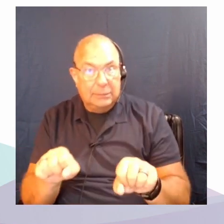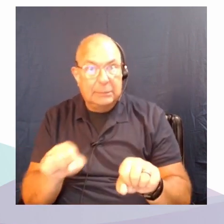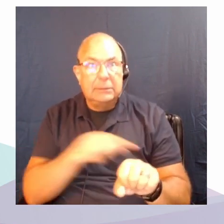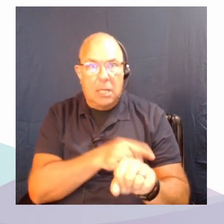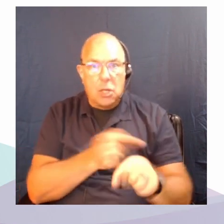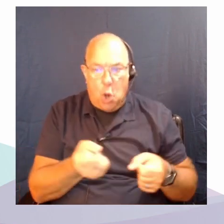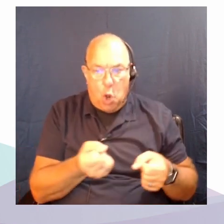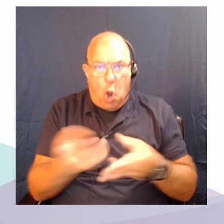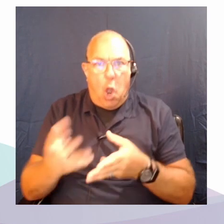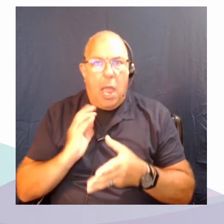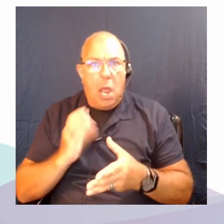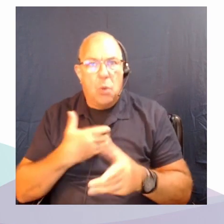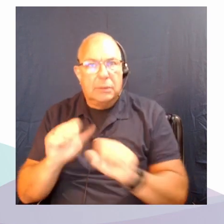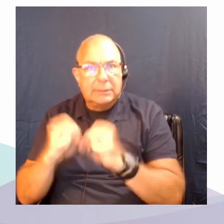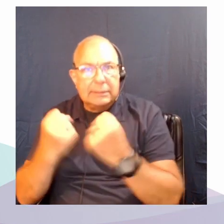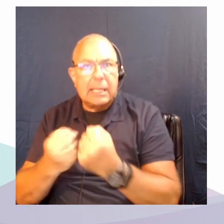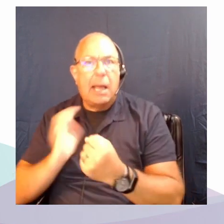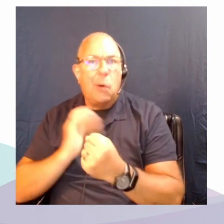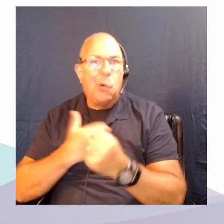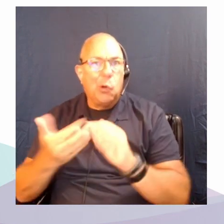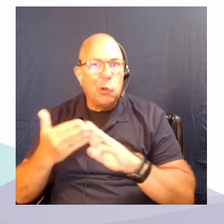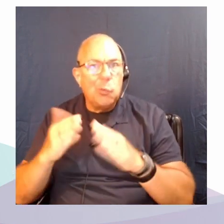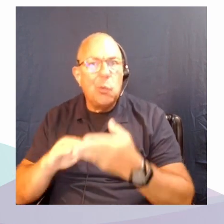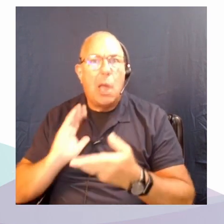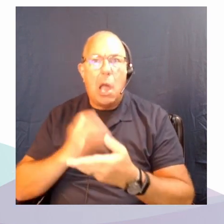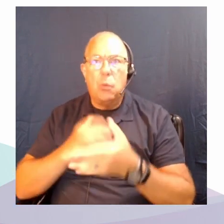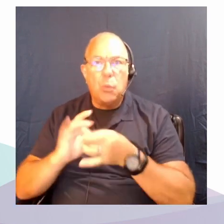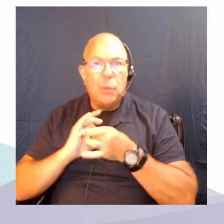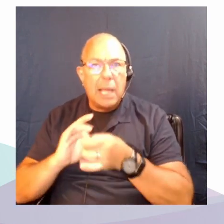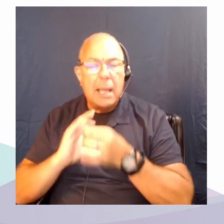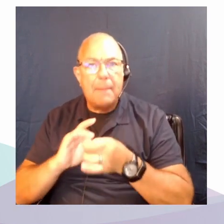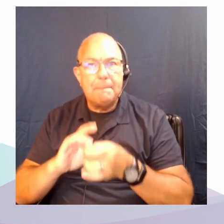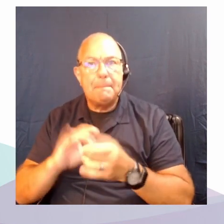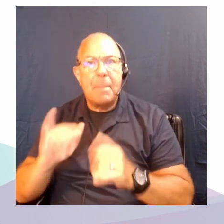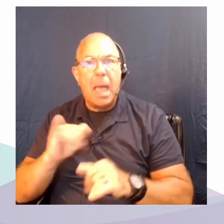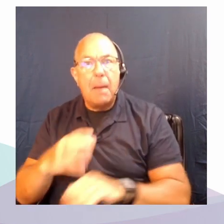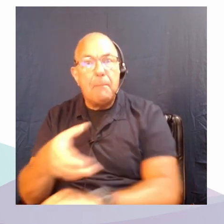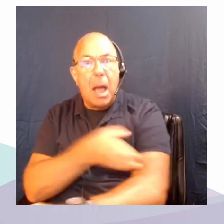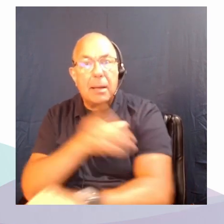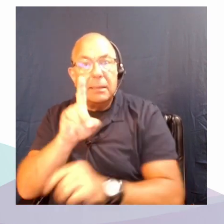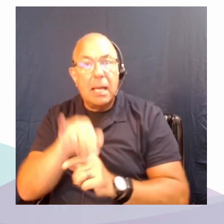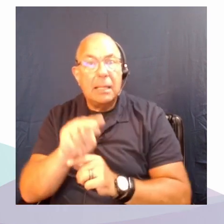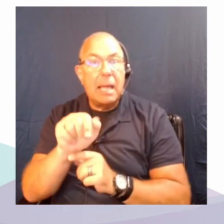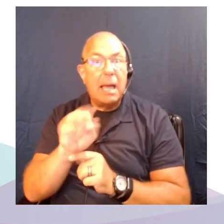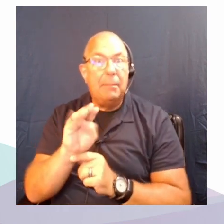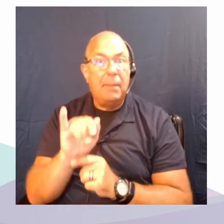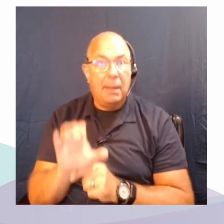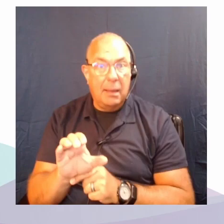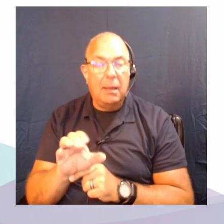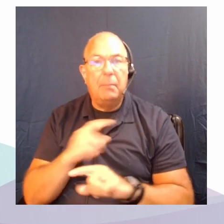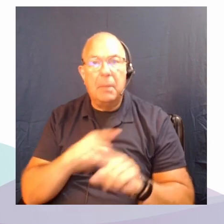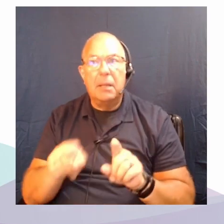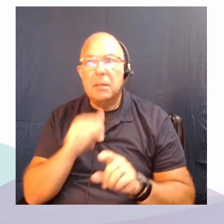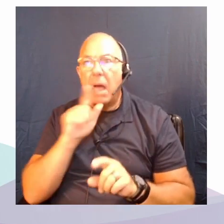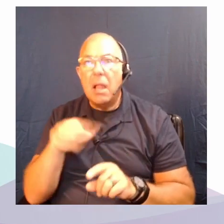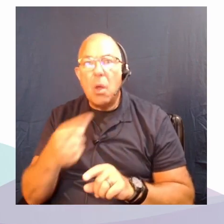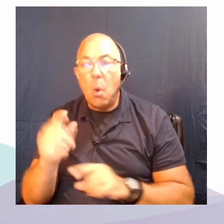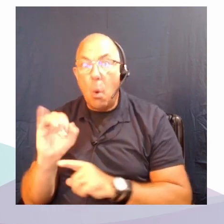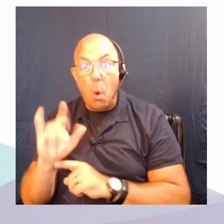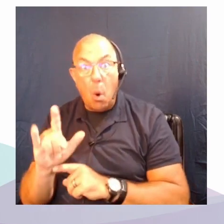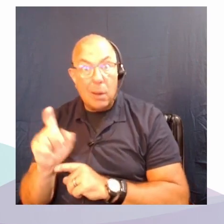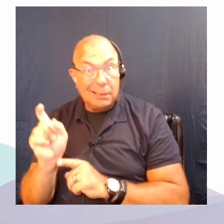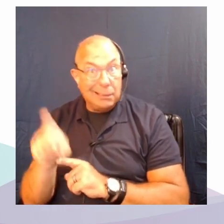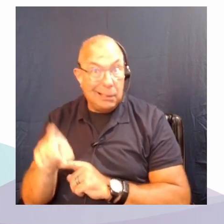communities, our relationships, the power dynamics that grow up around them. But it's not like oil is necessarily inherently